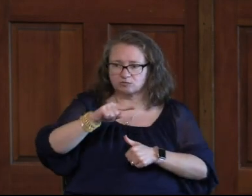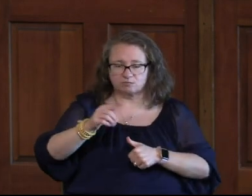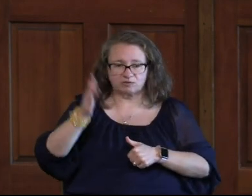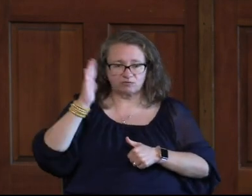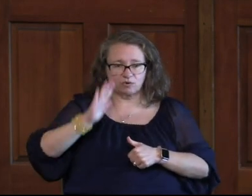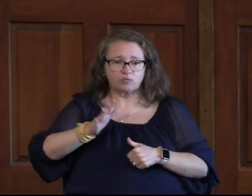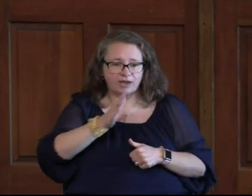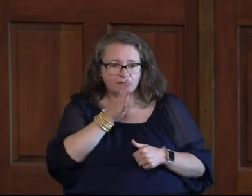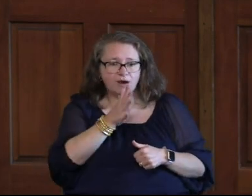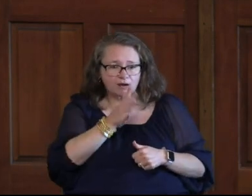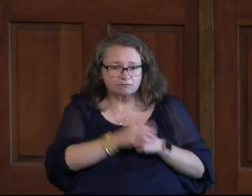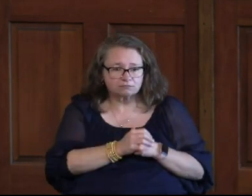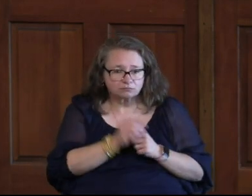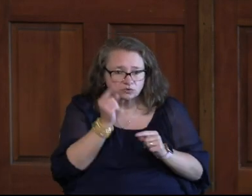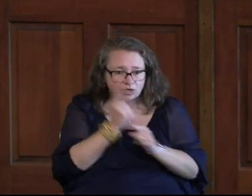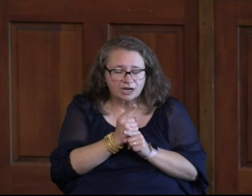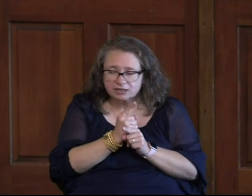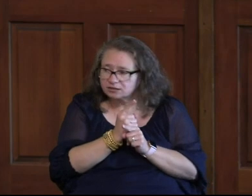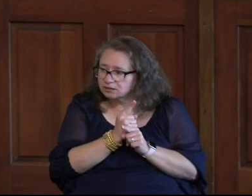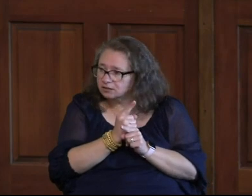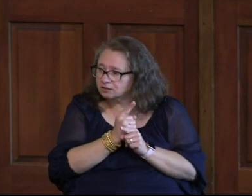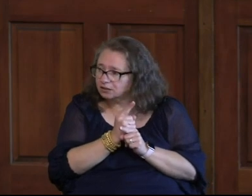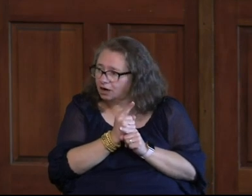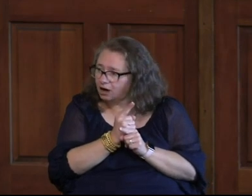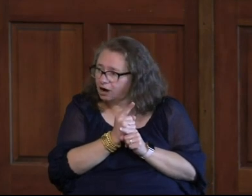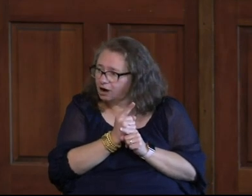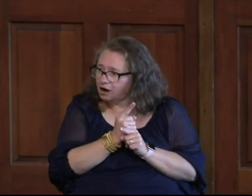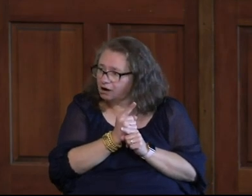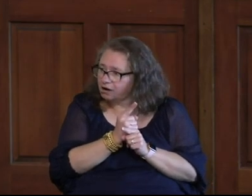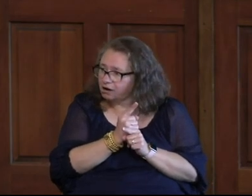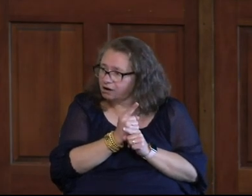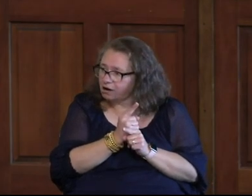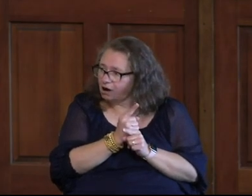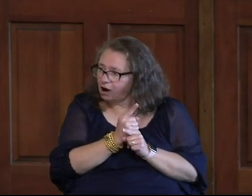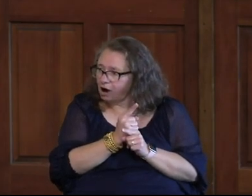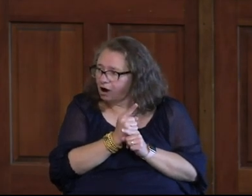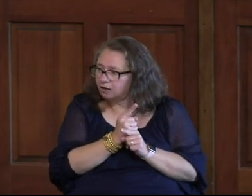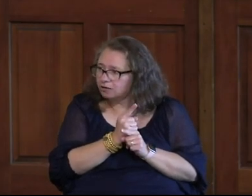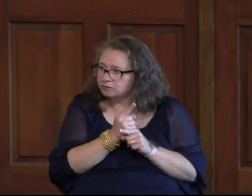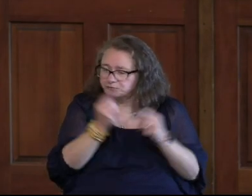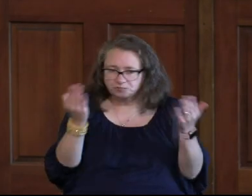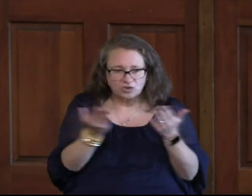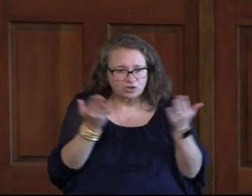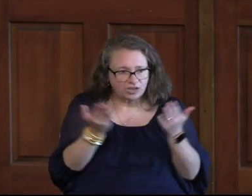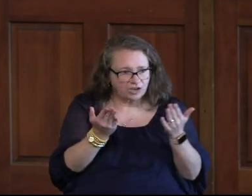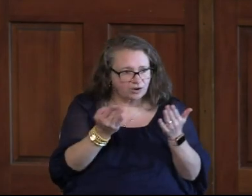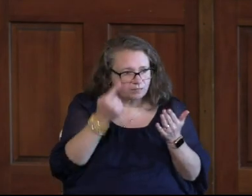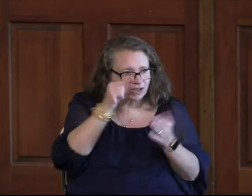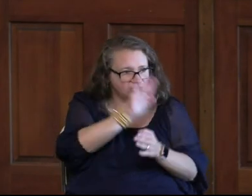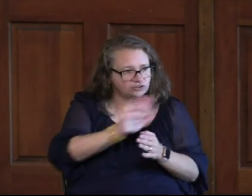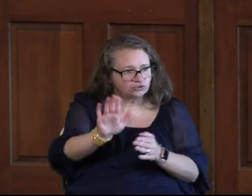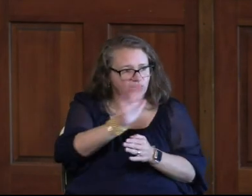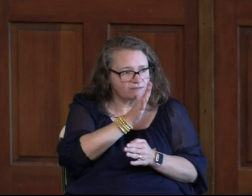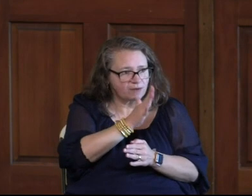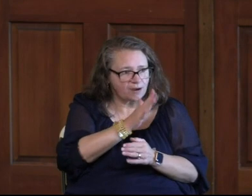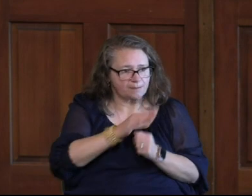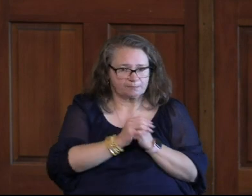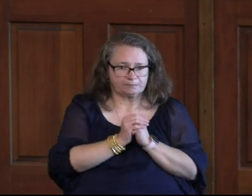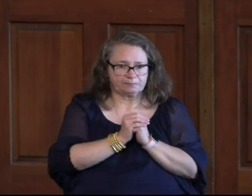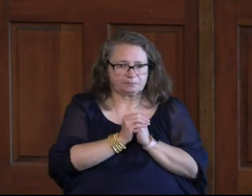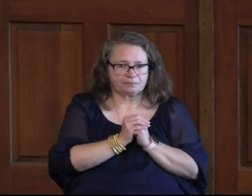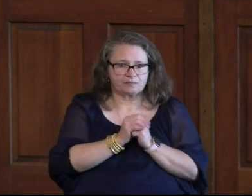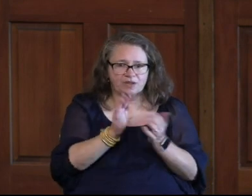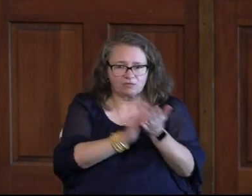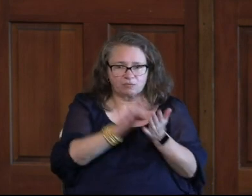mother Amen Can I get some agreement there? If you are here You had a mother And